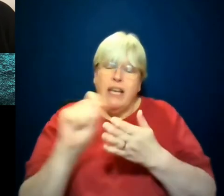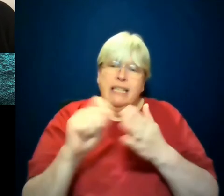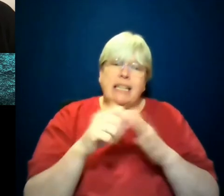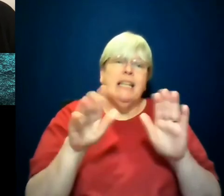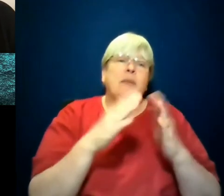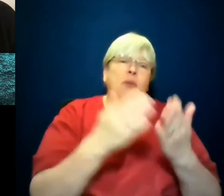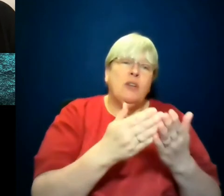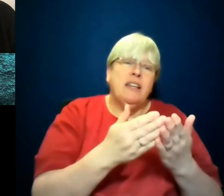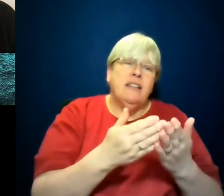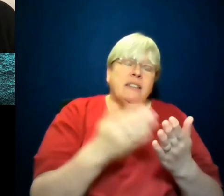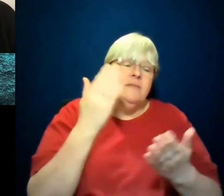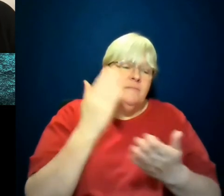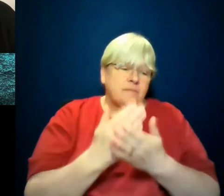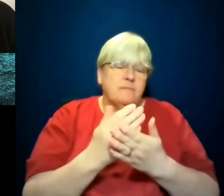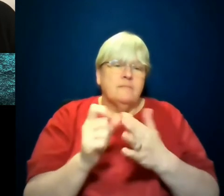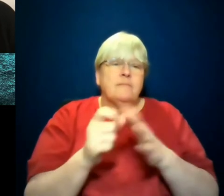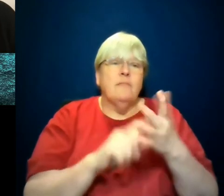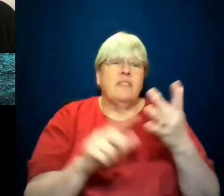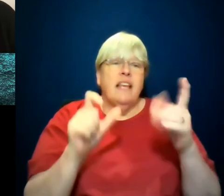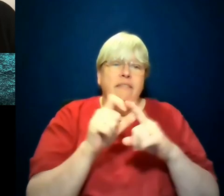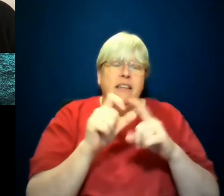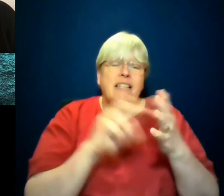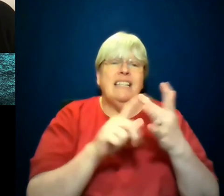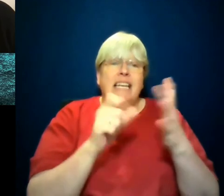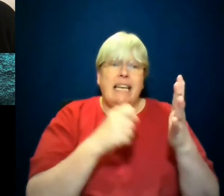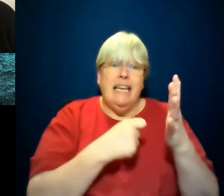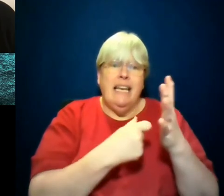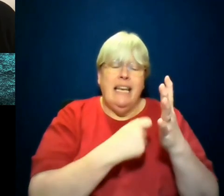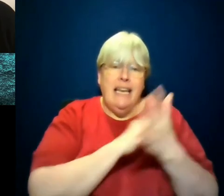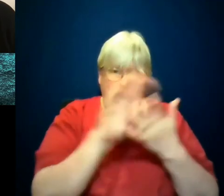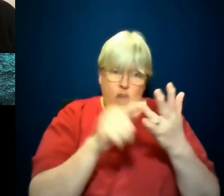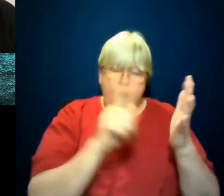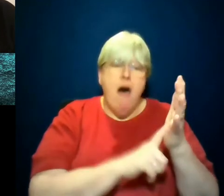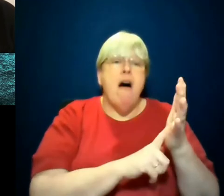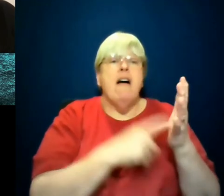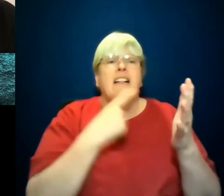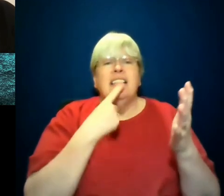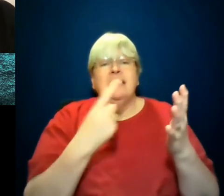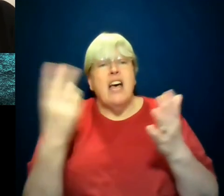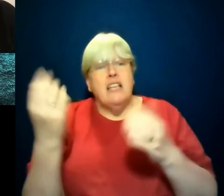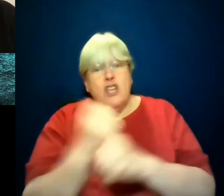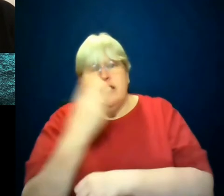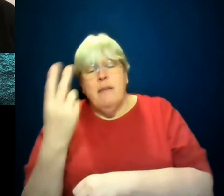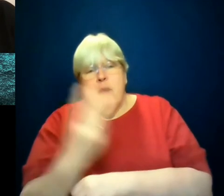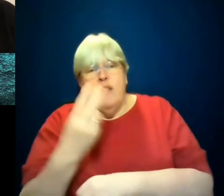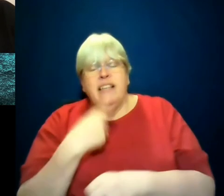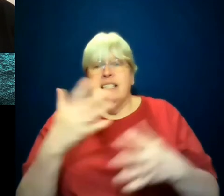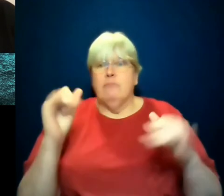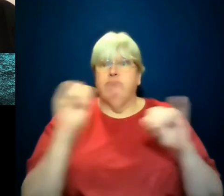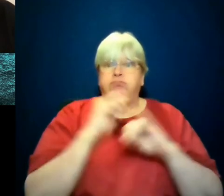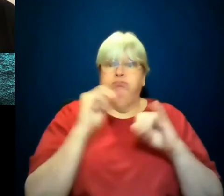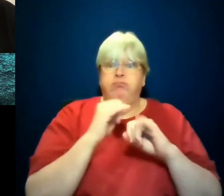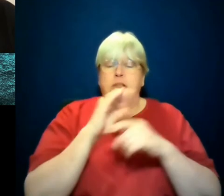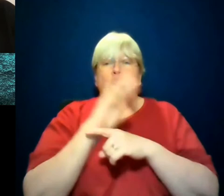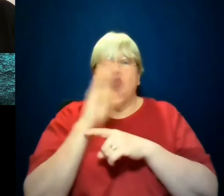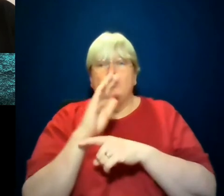The writer David Nichols, you know, who does both, says, well, it's kind of terrifying when you're writing a screenplay, because